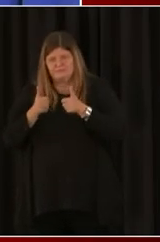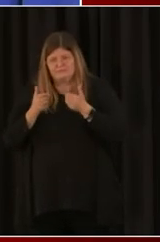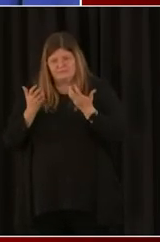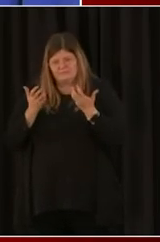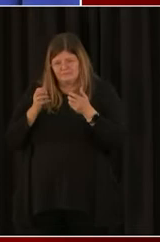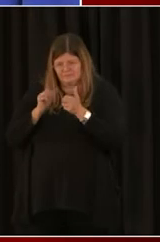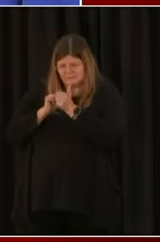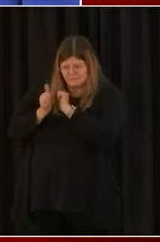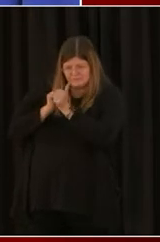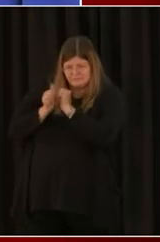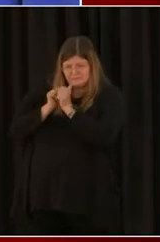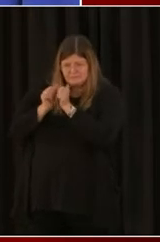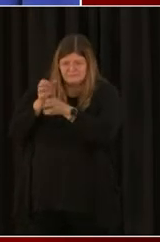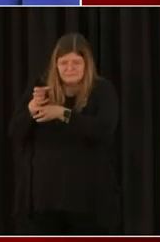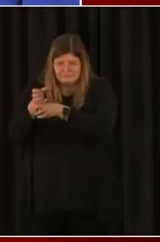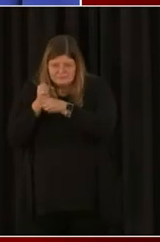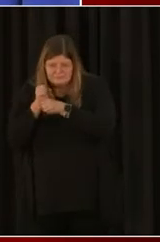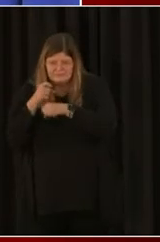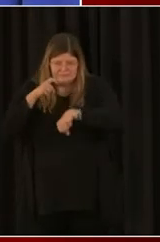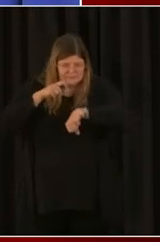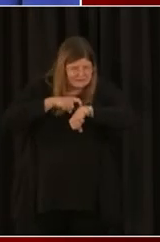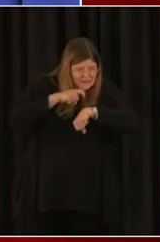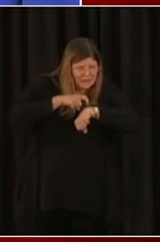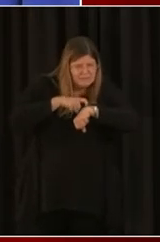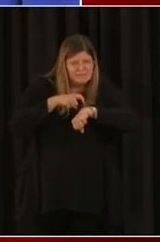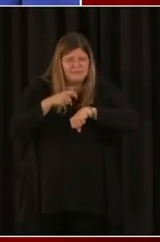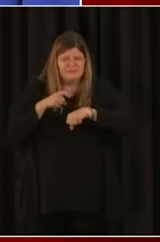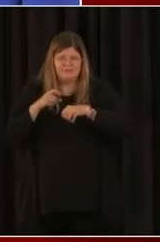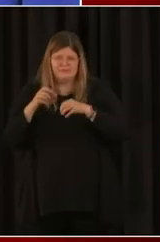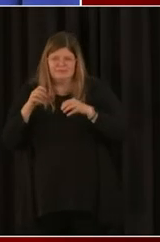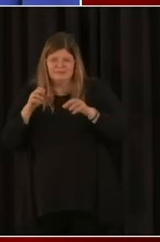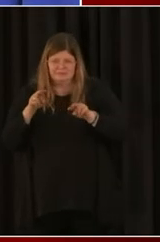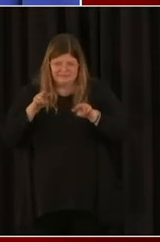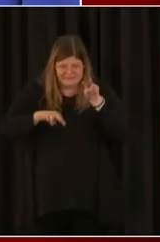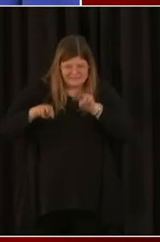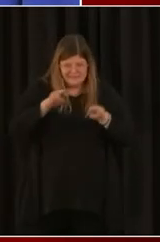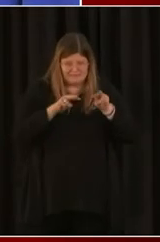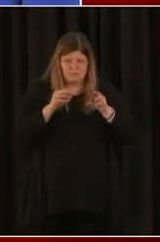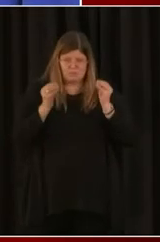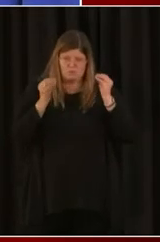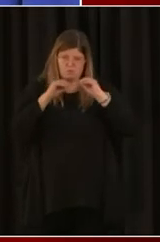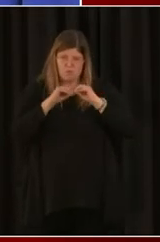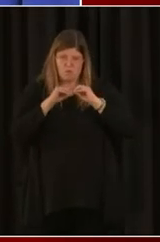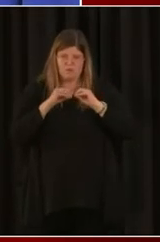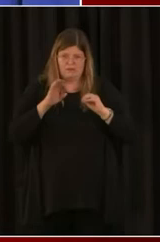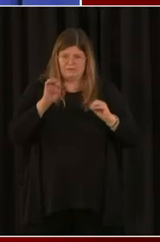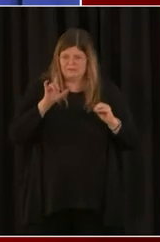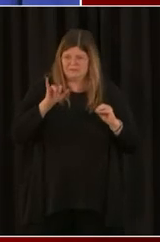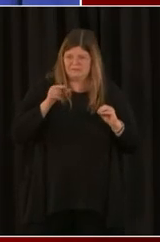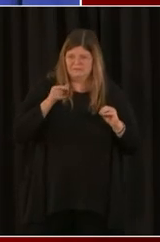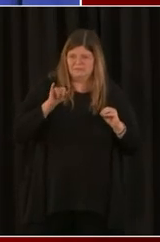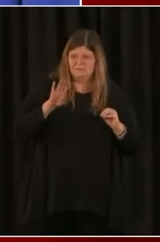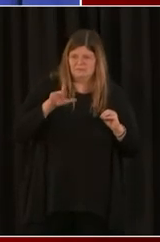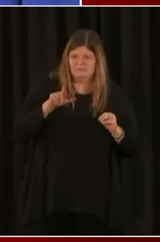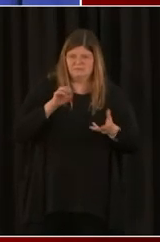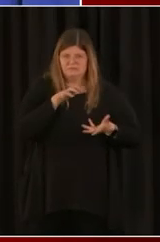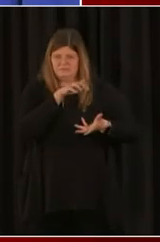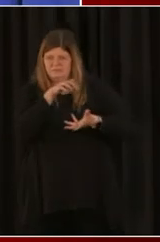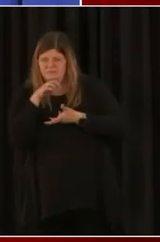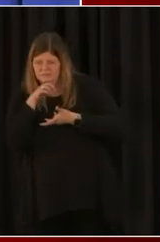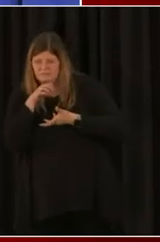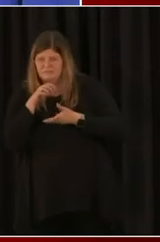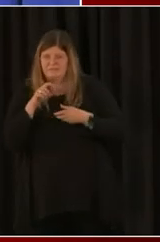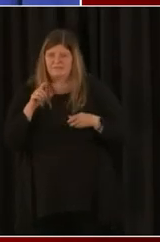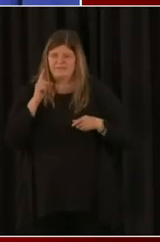everyone's time is limited. And then, B, what would be most advantageous to us if we get it? So, I do recommend just taking some time and